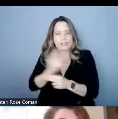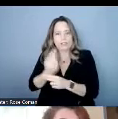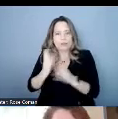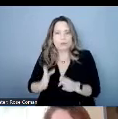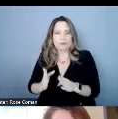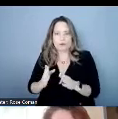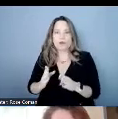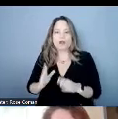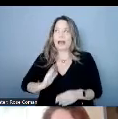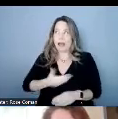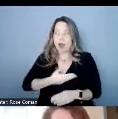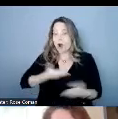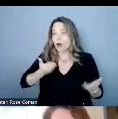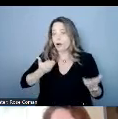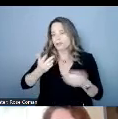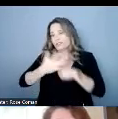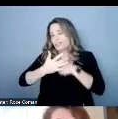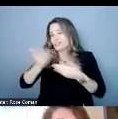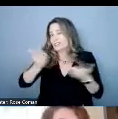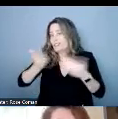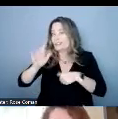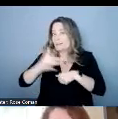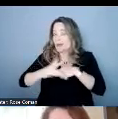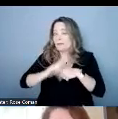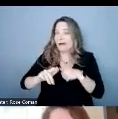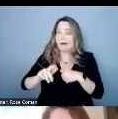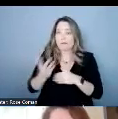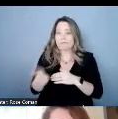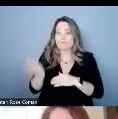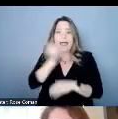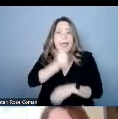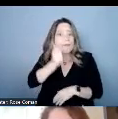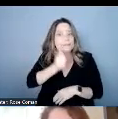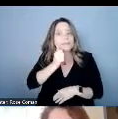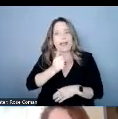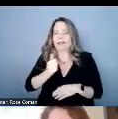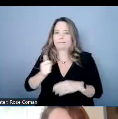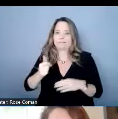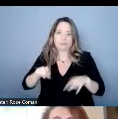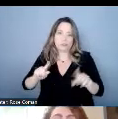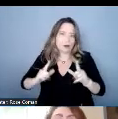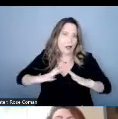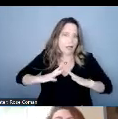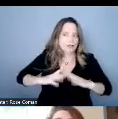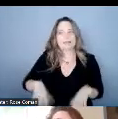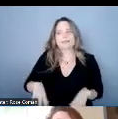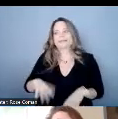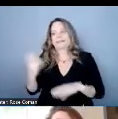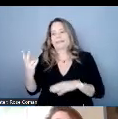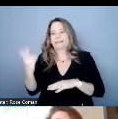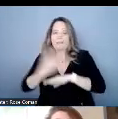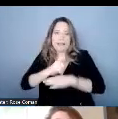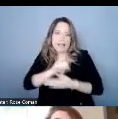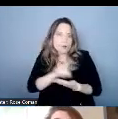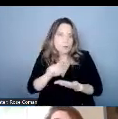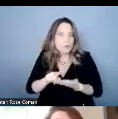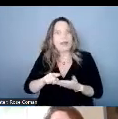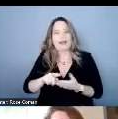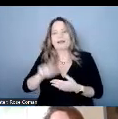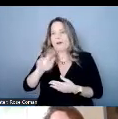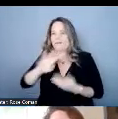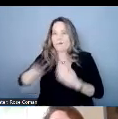available 365 days a year seven days a week 24 hours a day um also